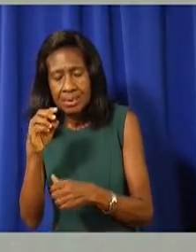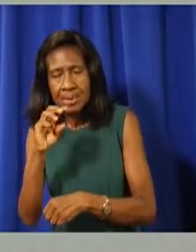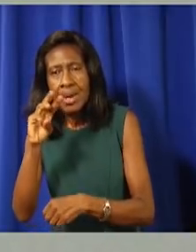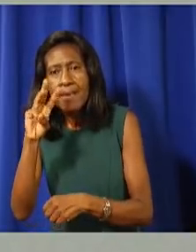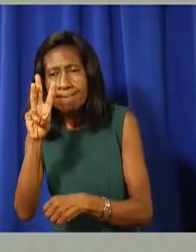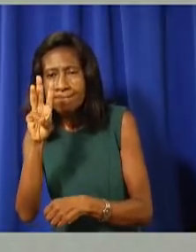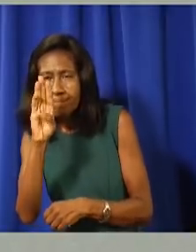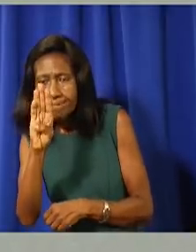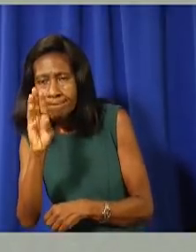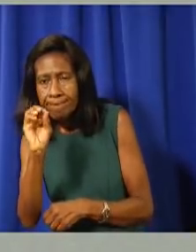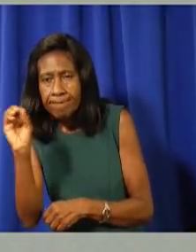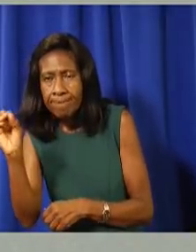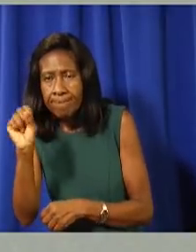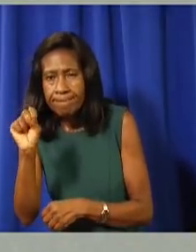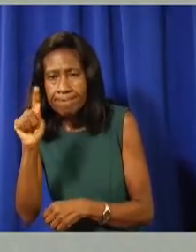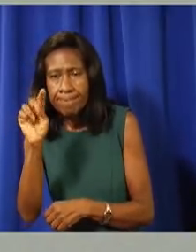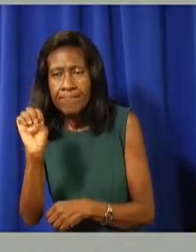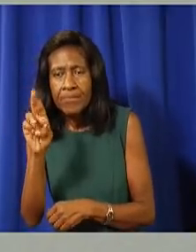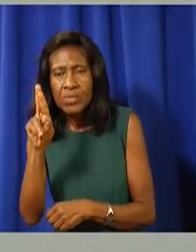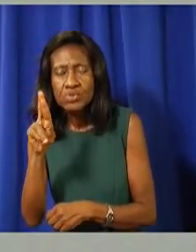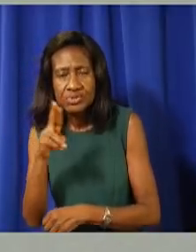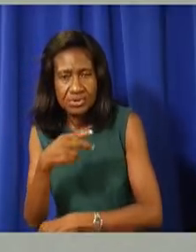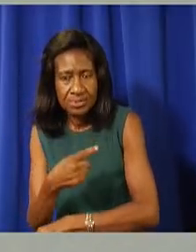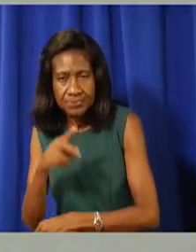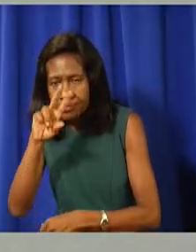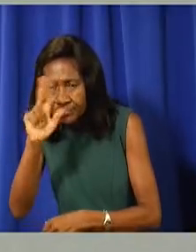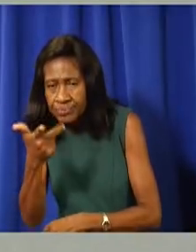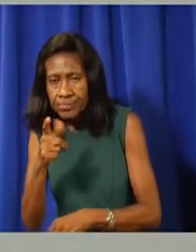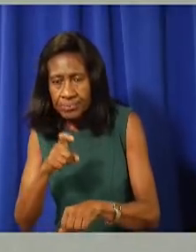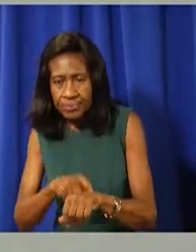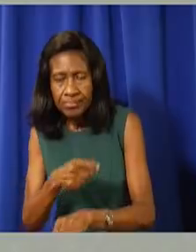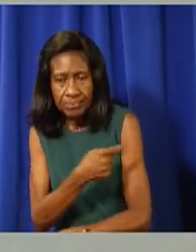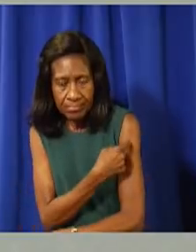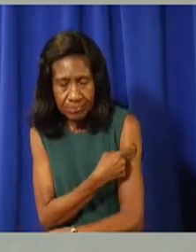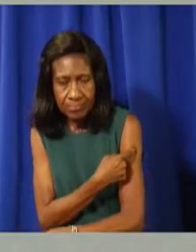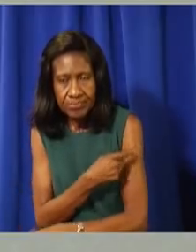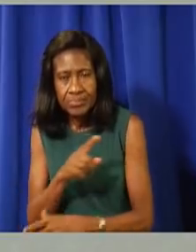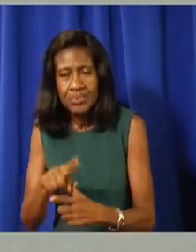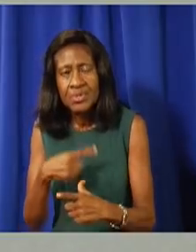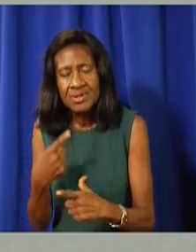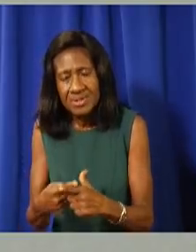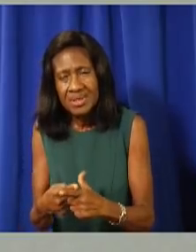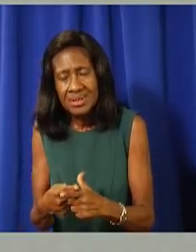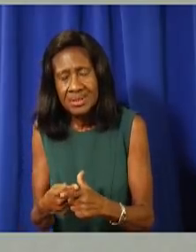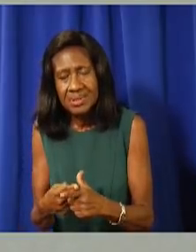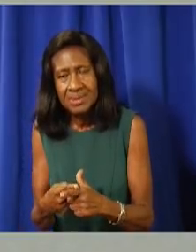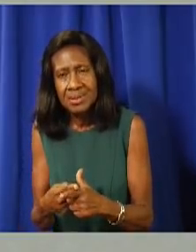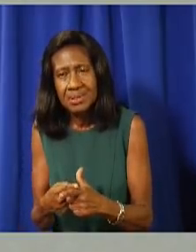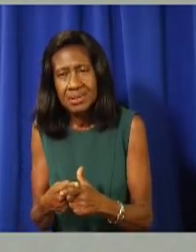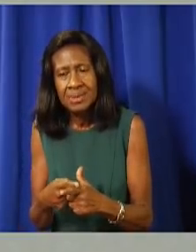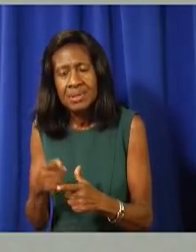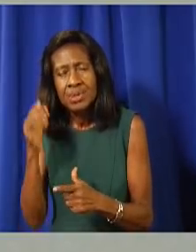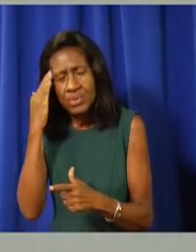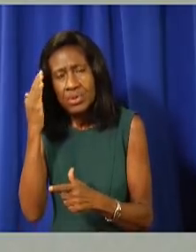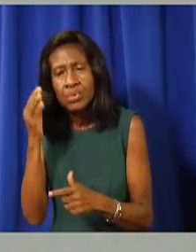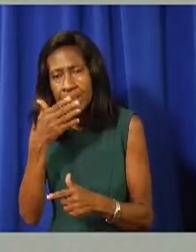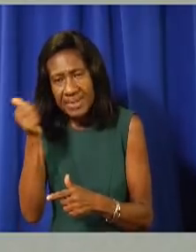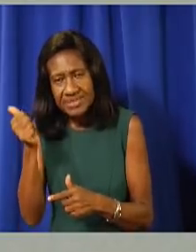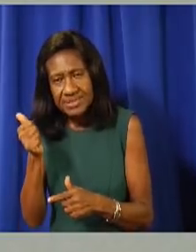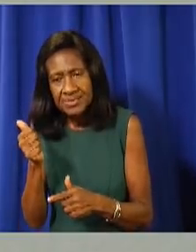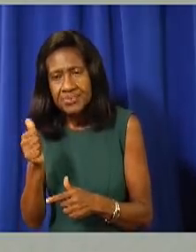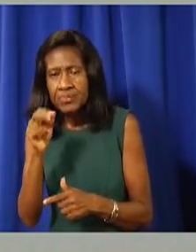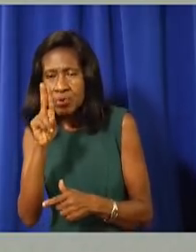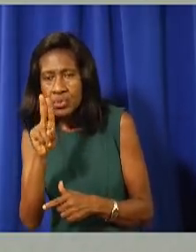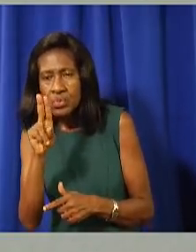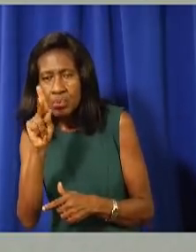far as we can. But we'll have to just wait, and there's this key report hopefully coming tomorrow. But the UK Health Minister said today